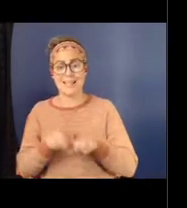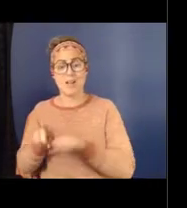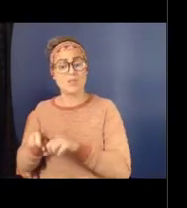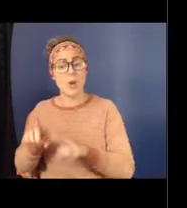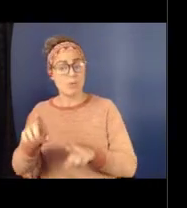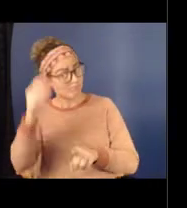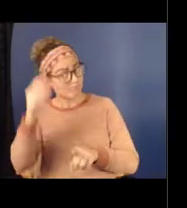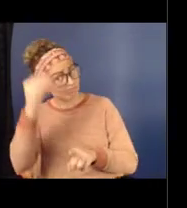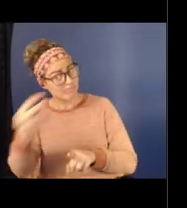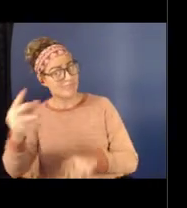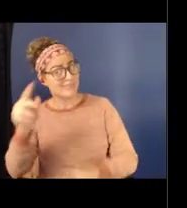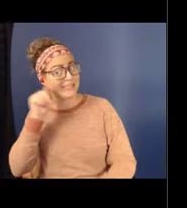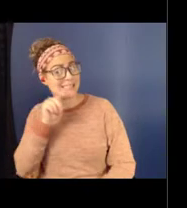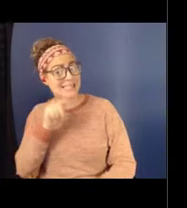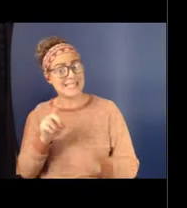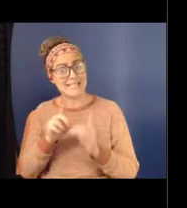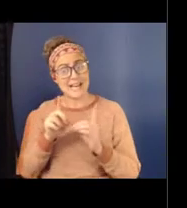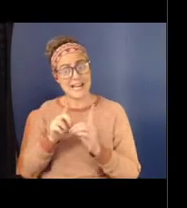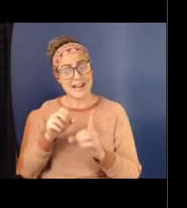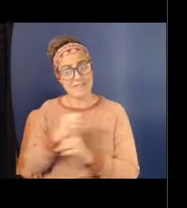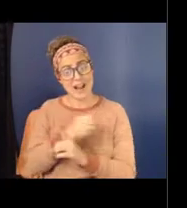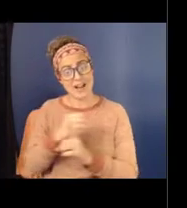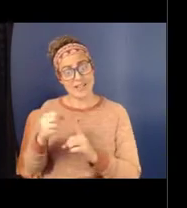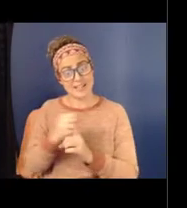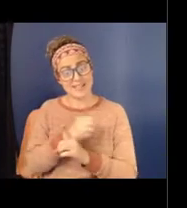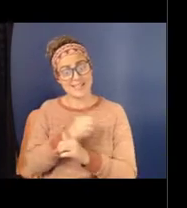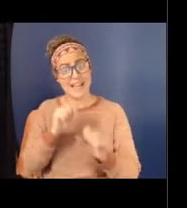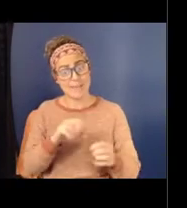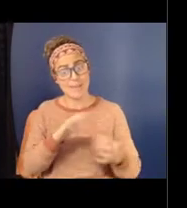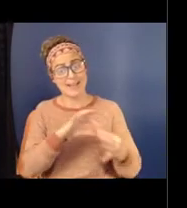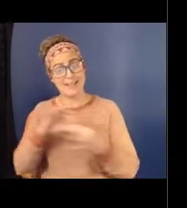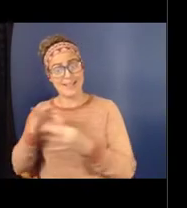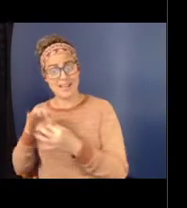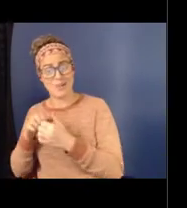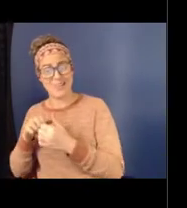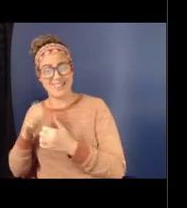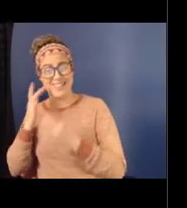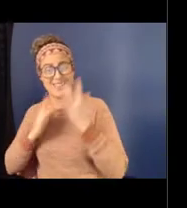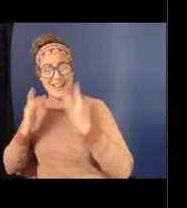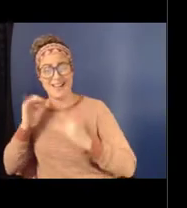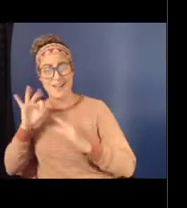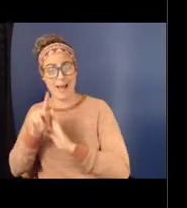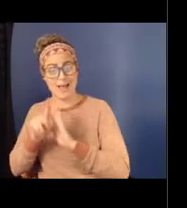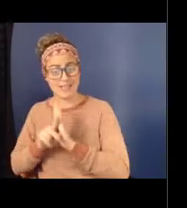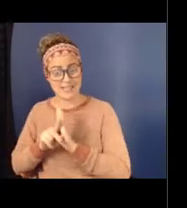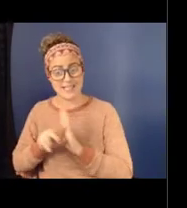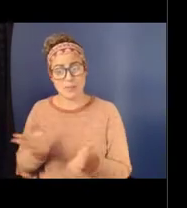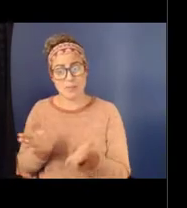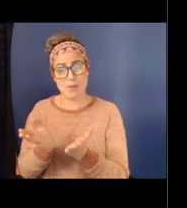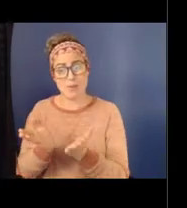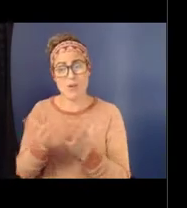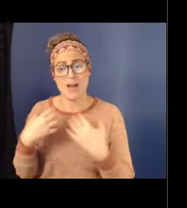can be linked to the lack of the policies to promote healthy relationships.